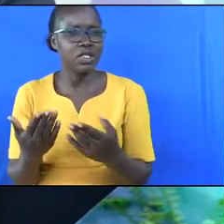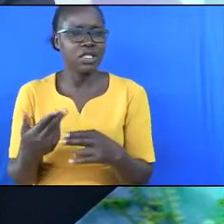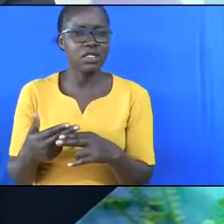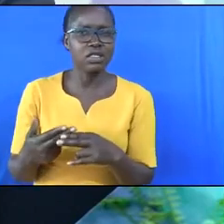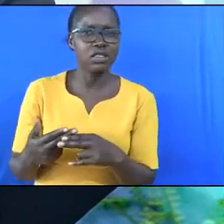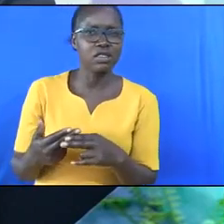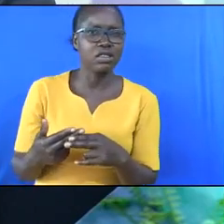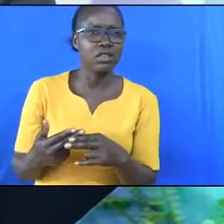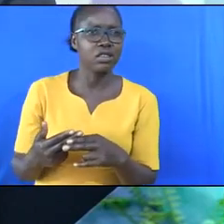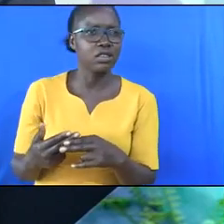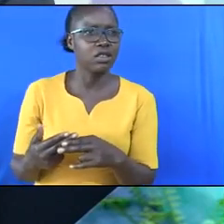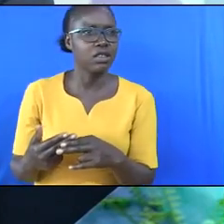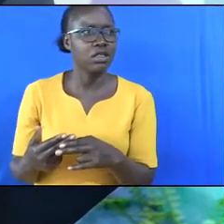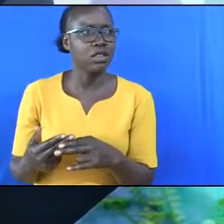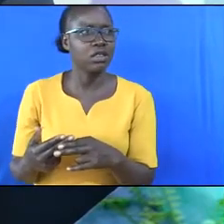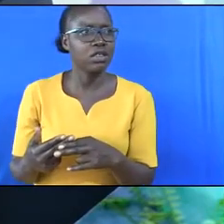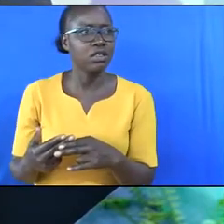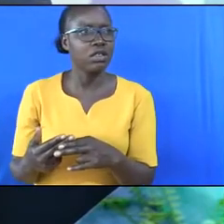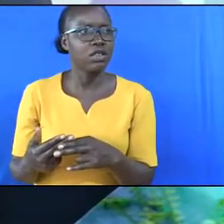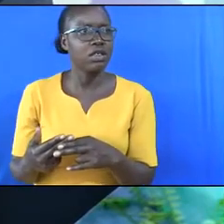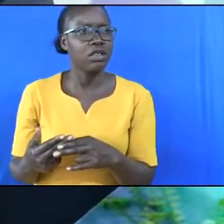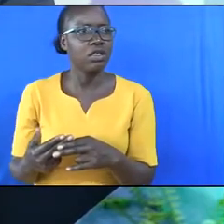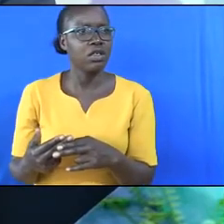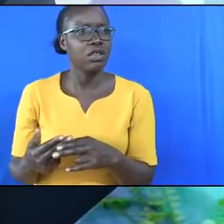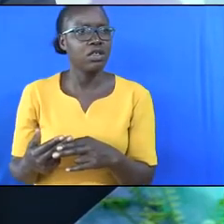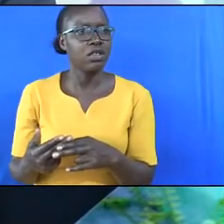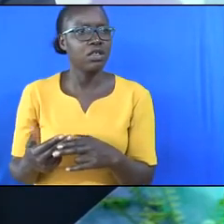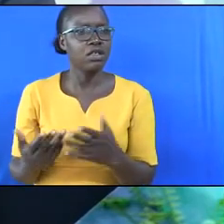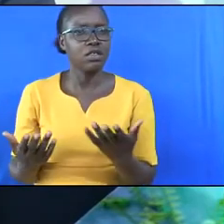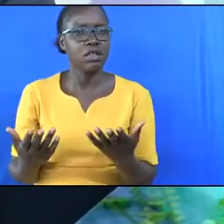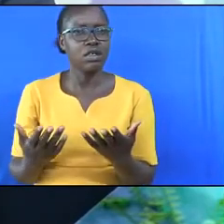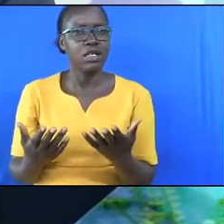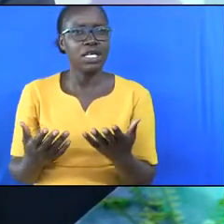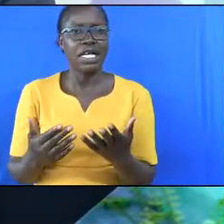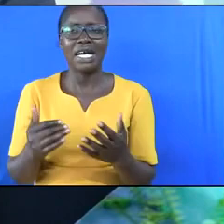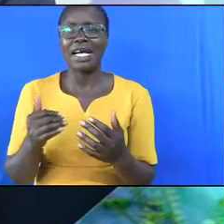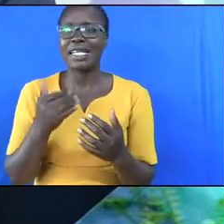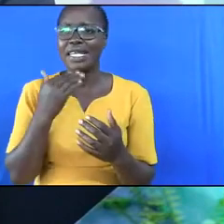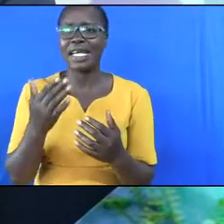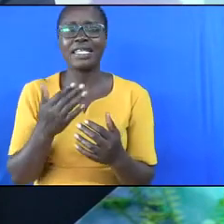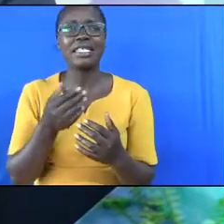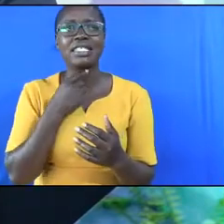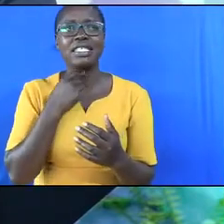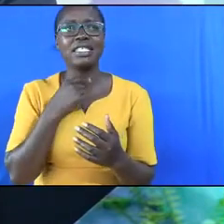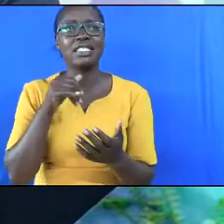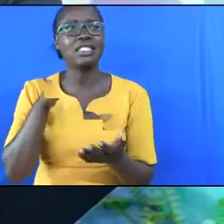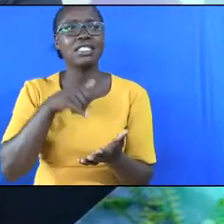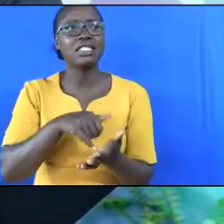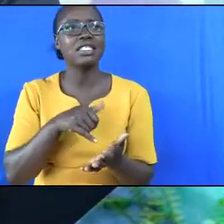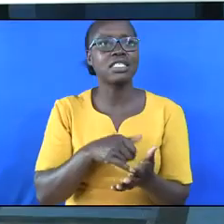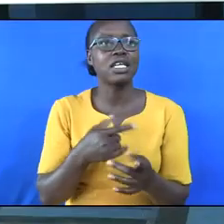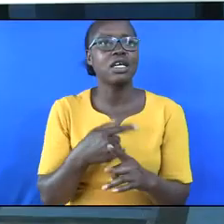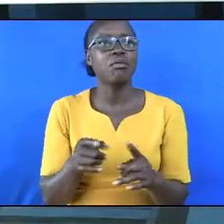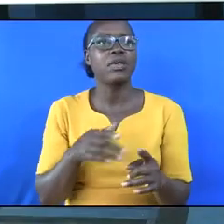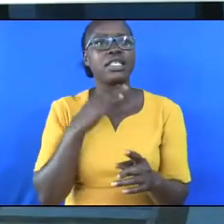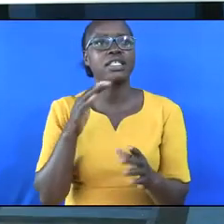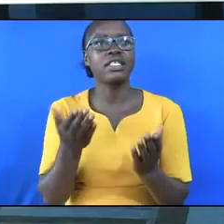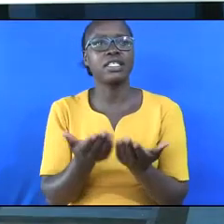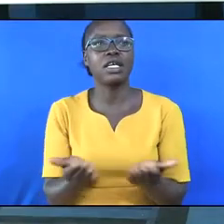gambo. There's no knowing what is in this delicious meal. But it's just death in a plate.